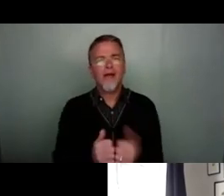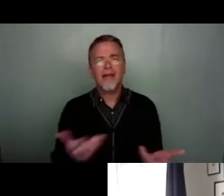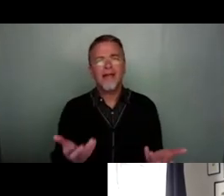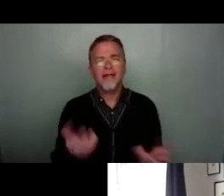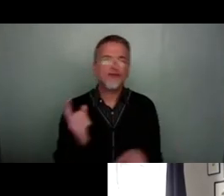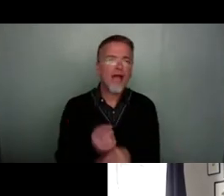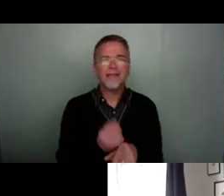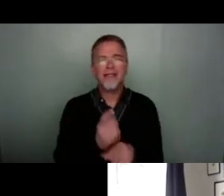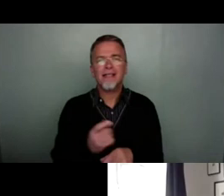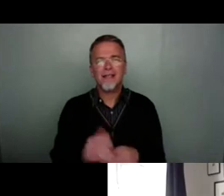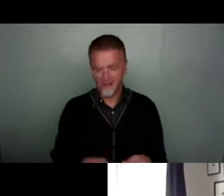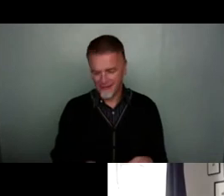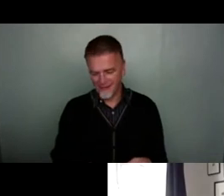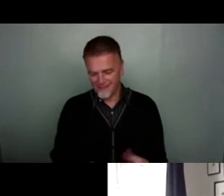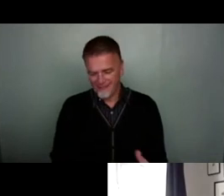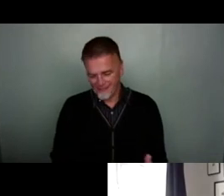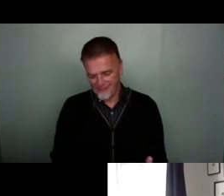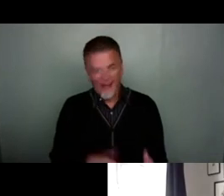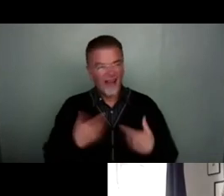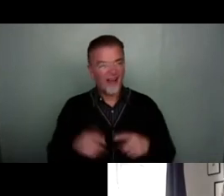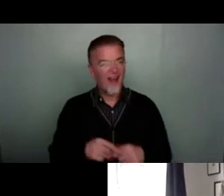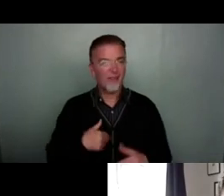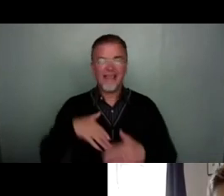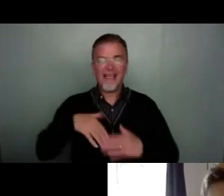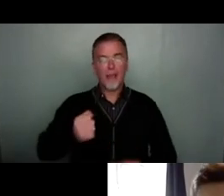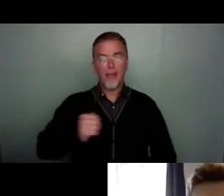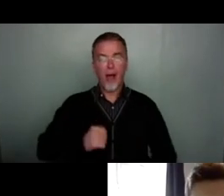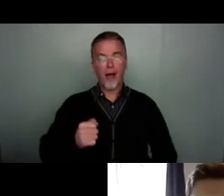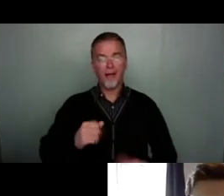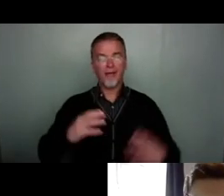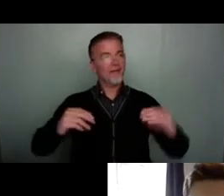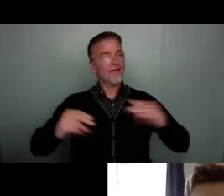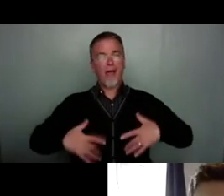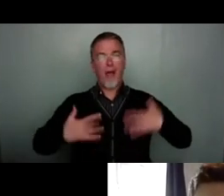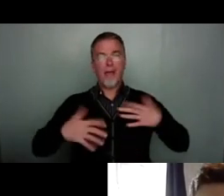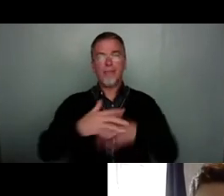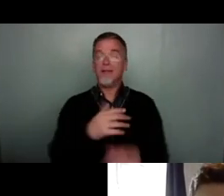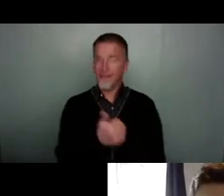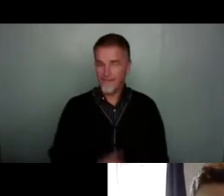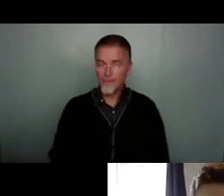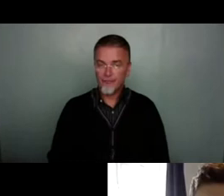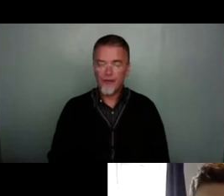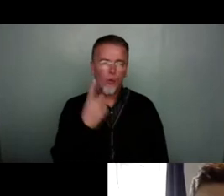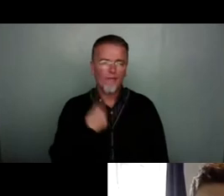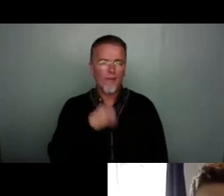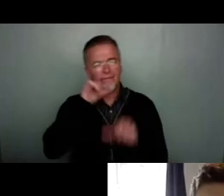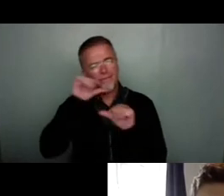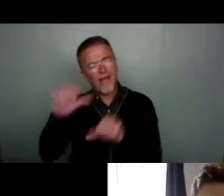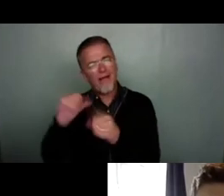chatty, felt like being at the bar kind of vibe to it. And one of my favourite things